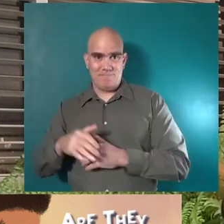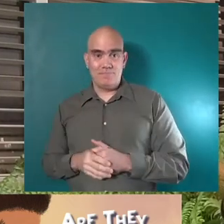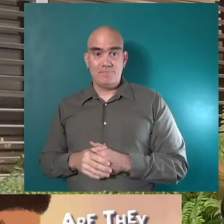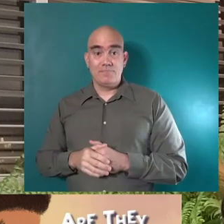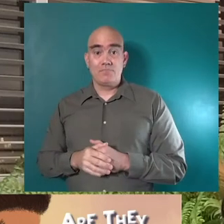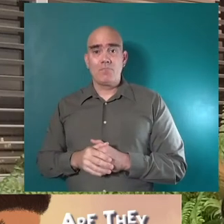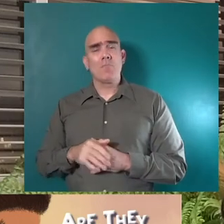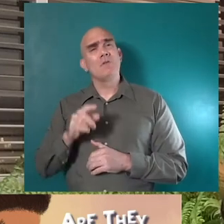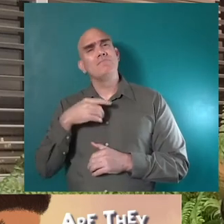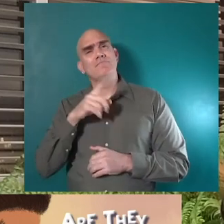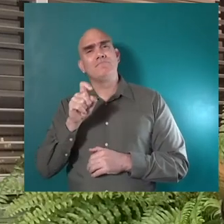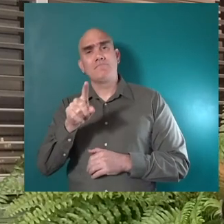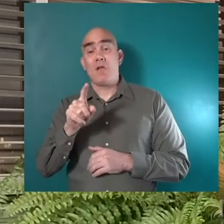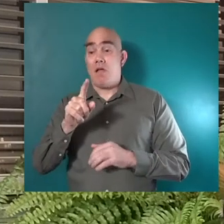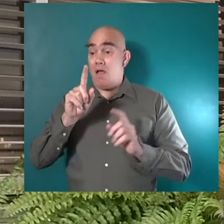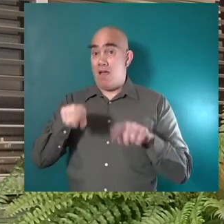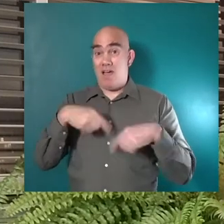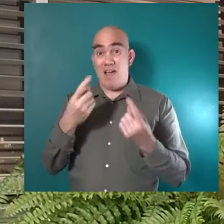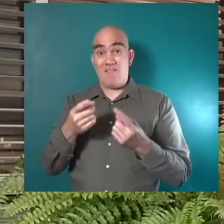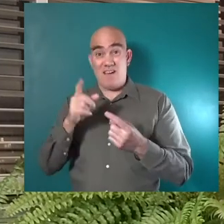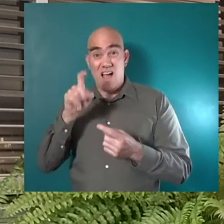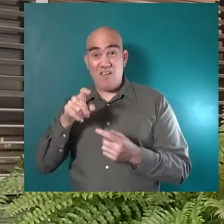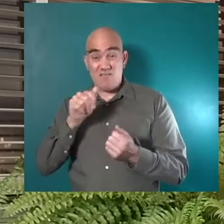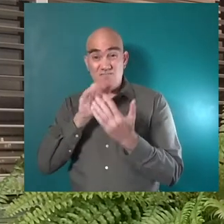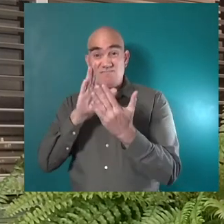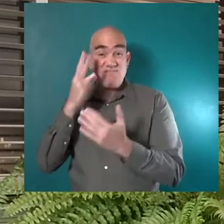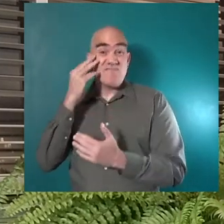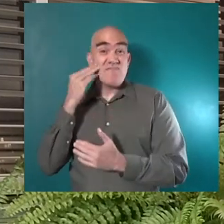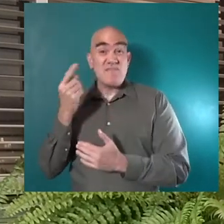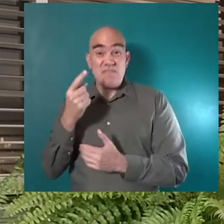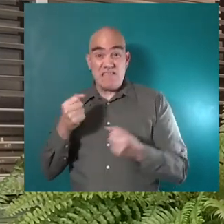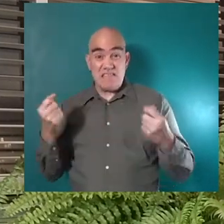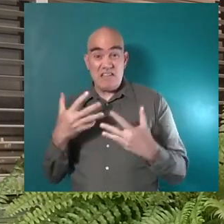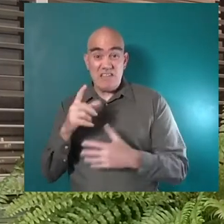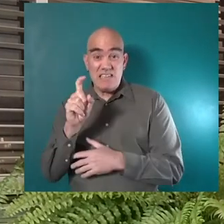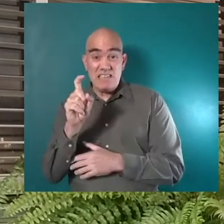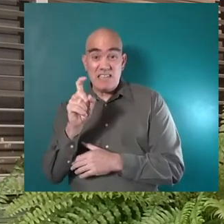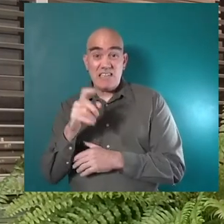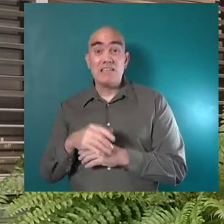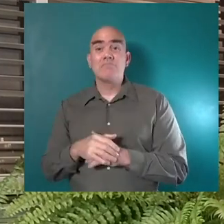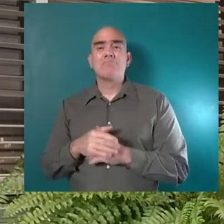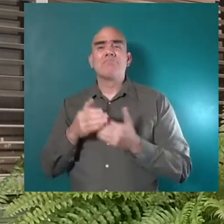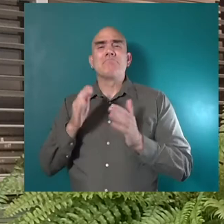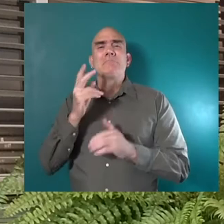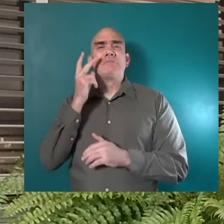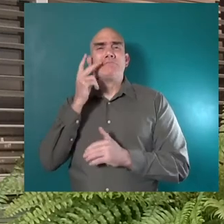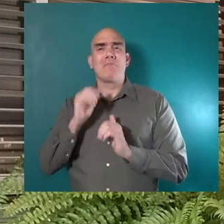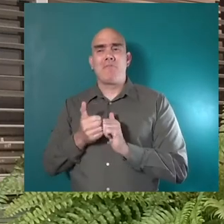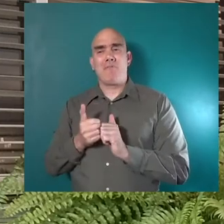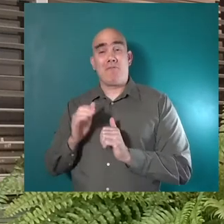Varsulia. Have you ever had to deal with a scary situation?